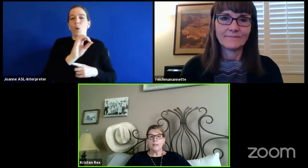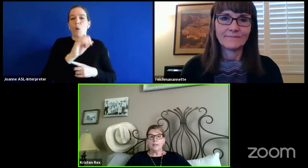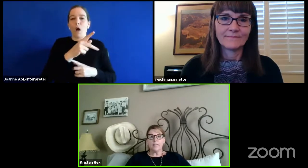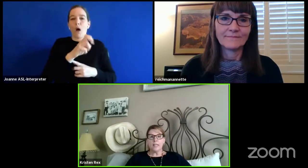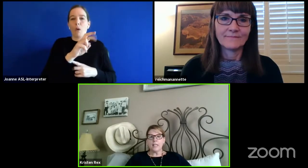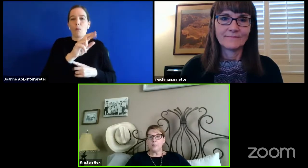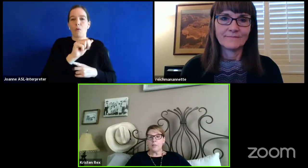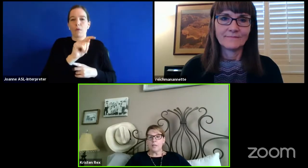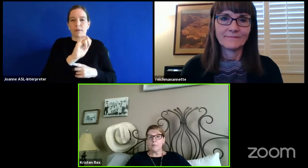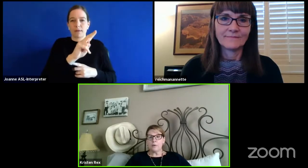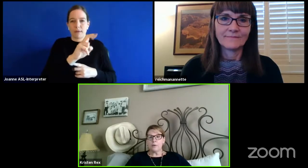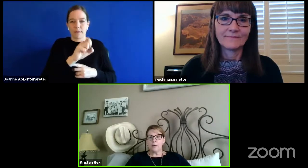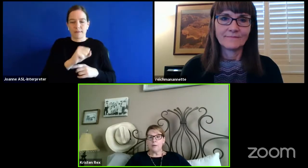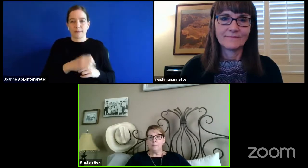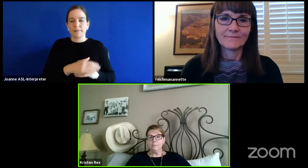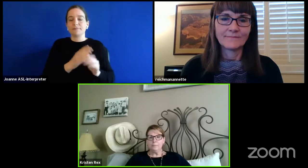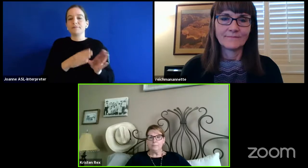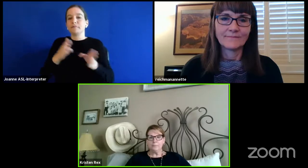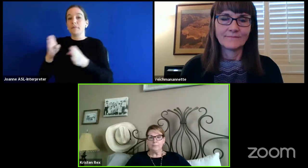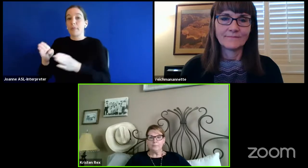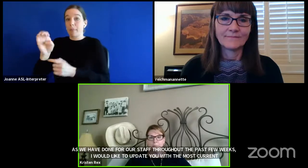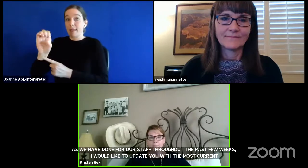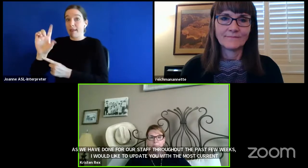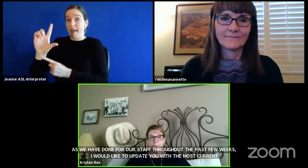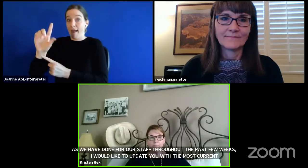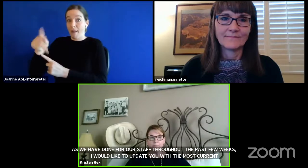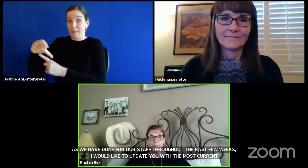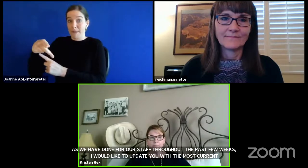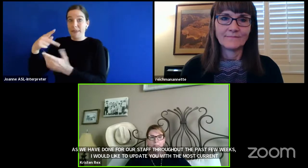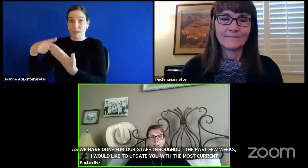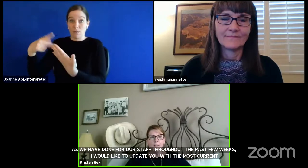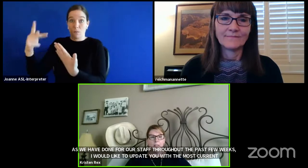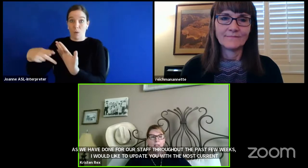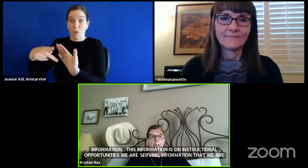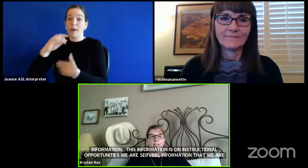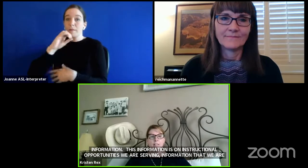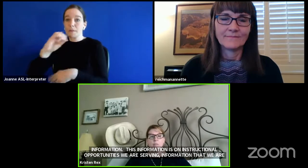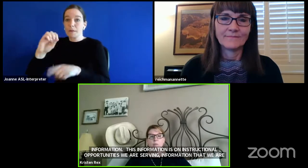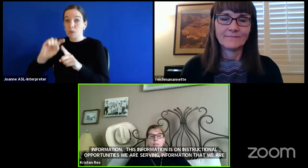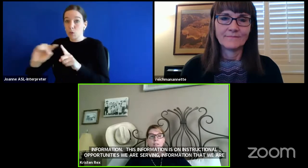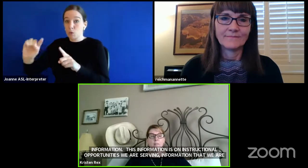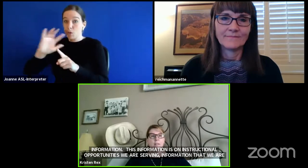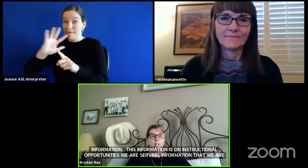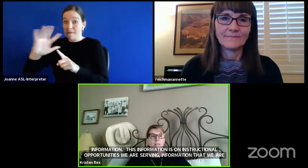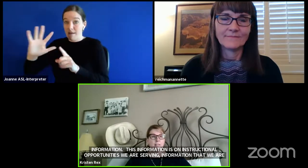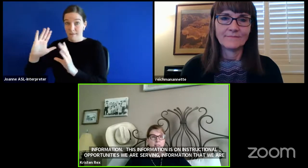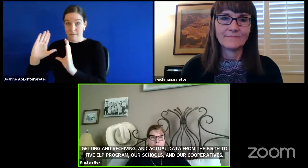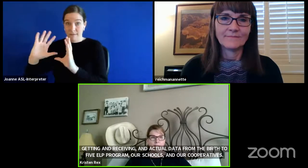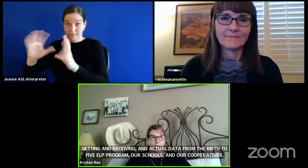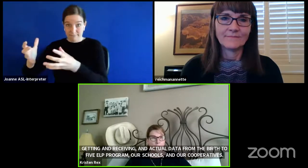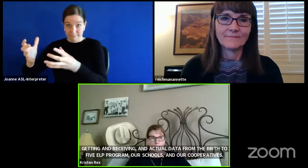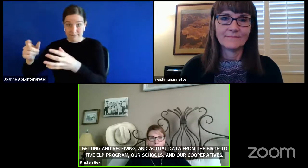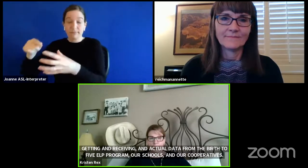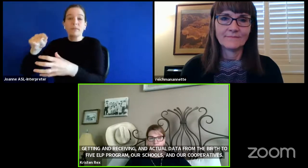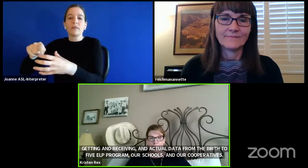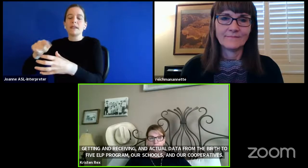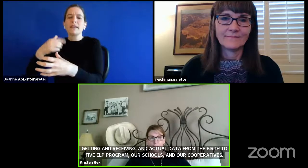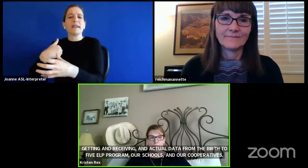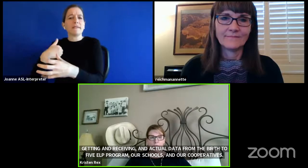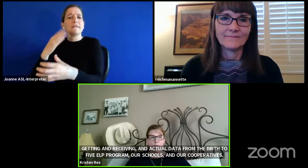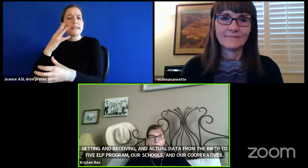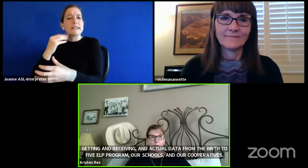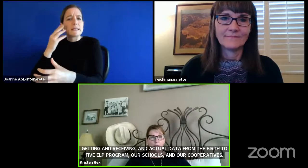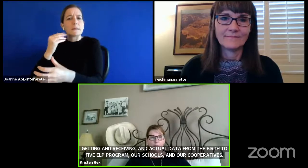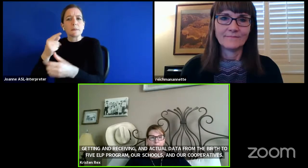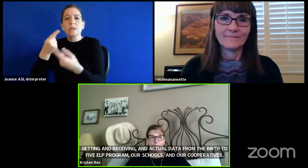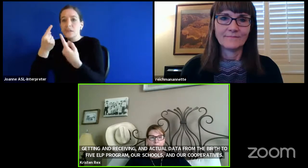The ELP program has experienced many successes as well as challenges